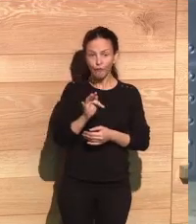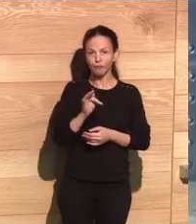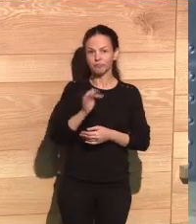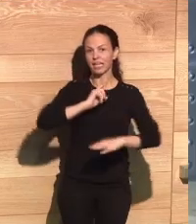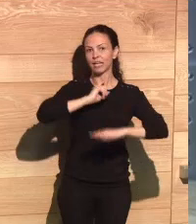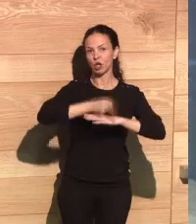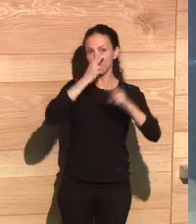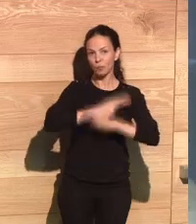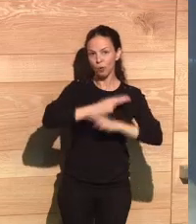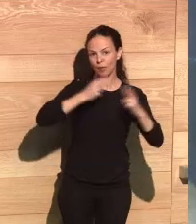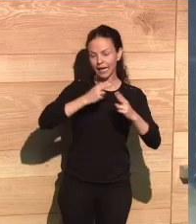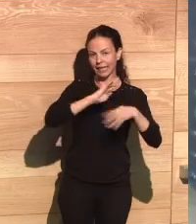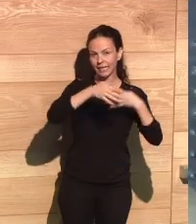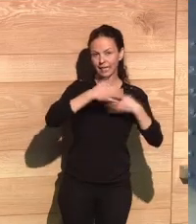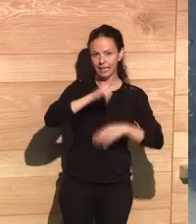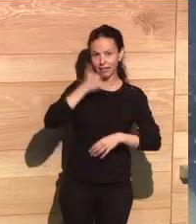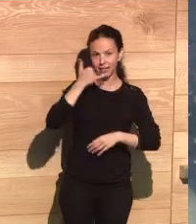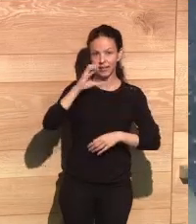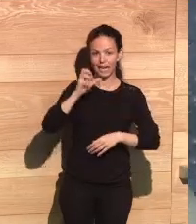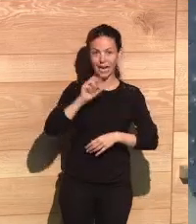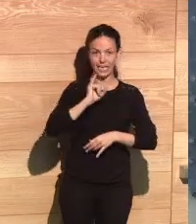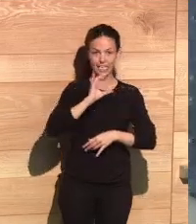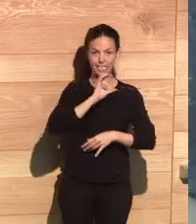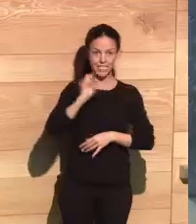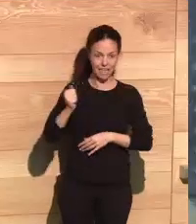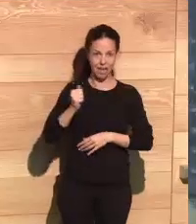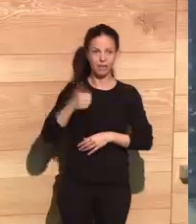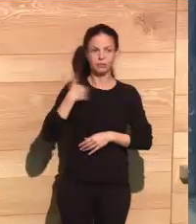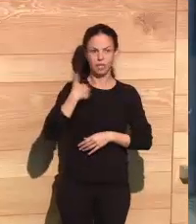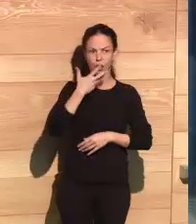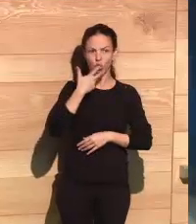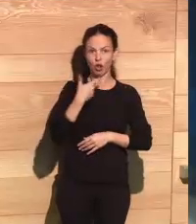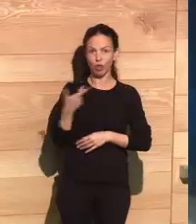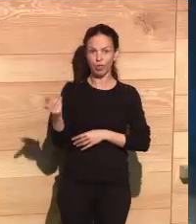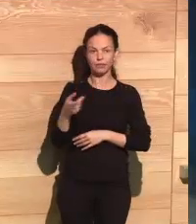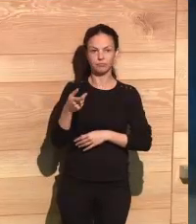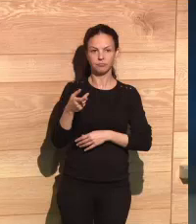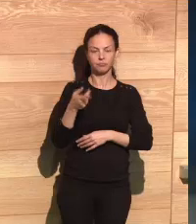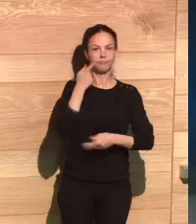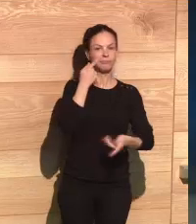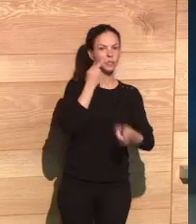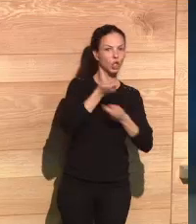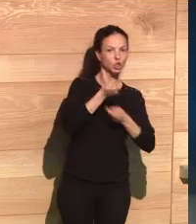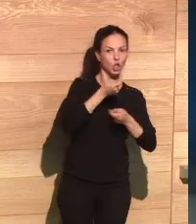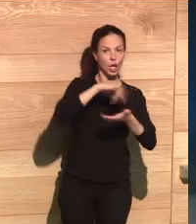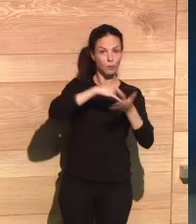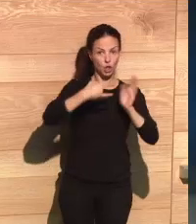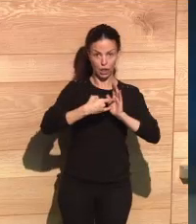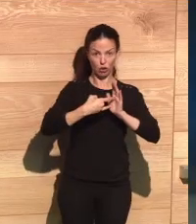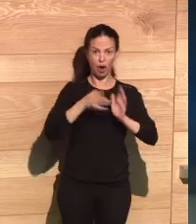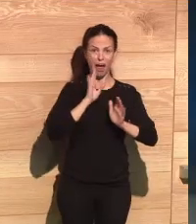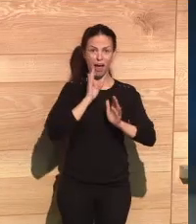Christoph Stegg. He is the director of public policies in Telefónica. And Karina Karisa Vélez, who you all know already.